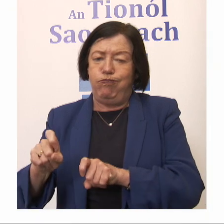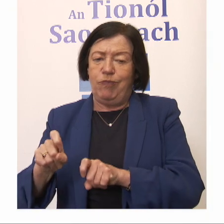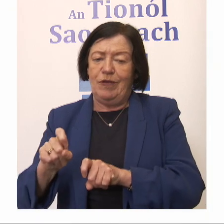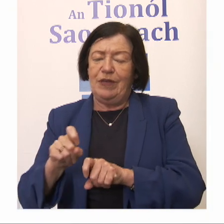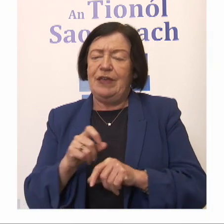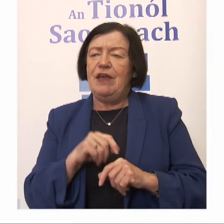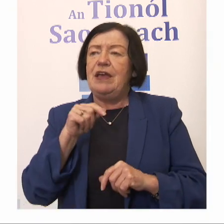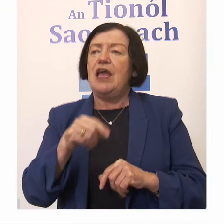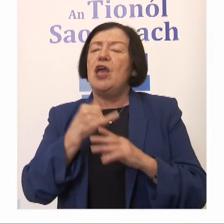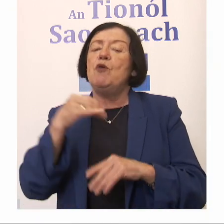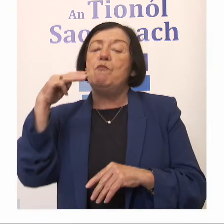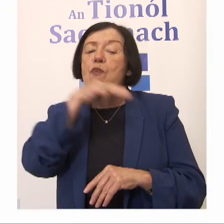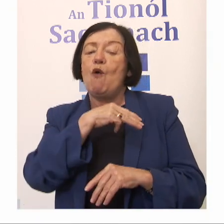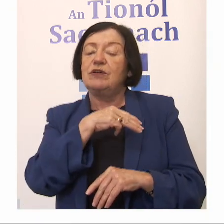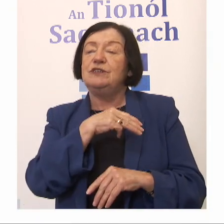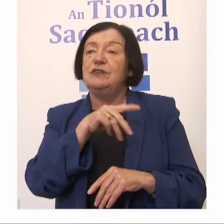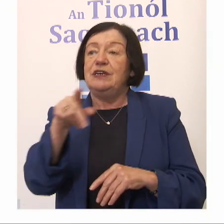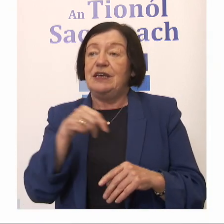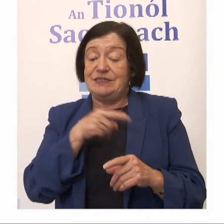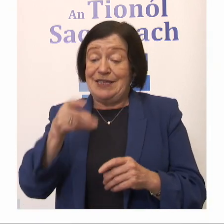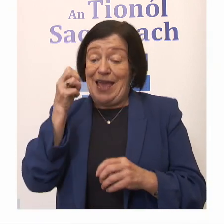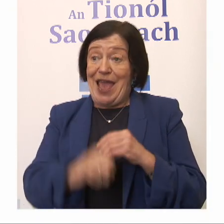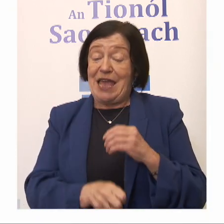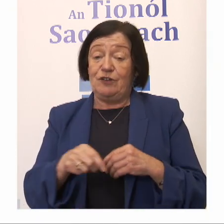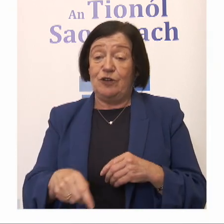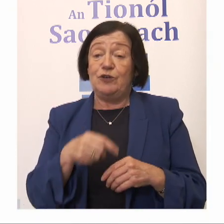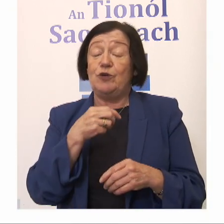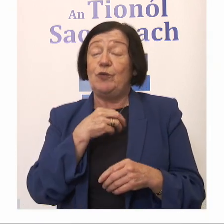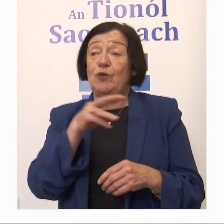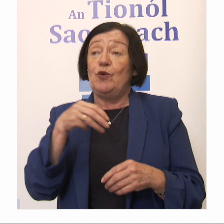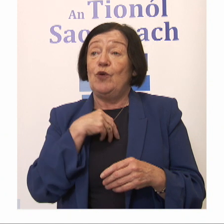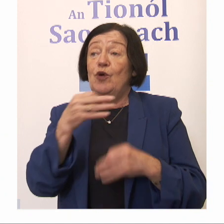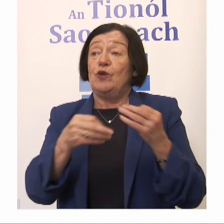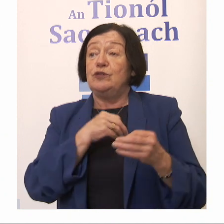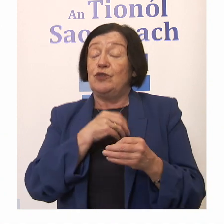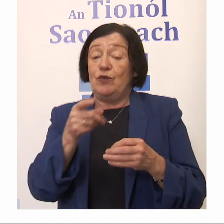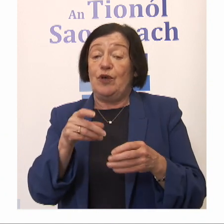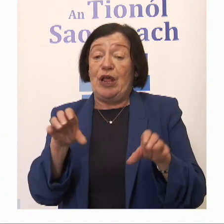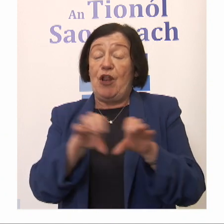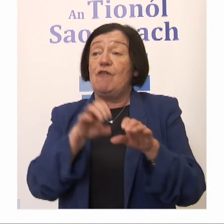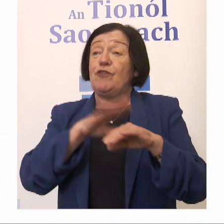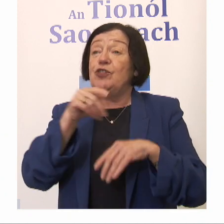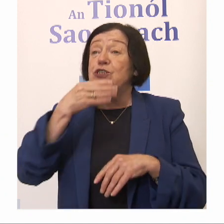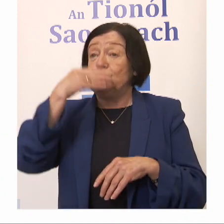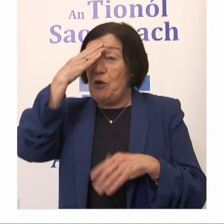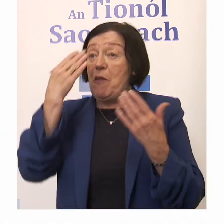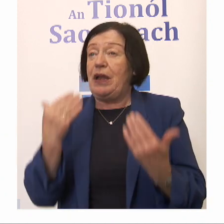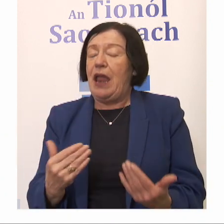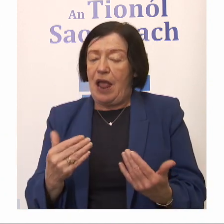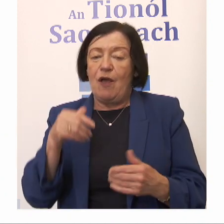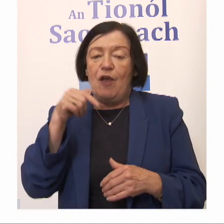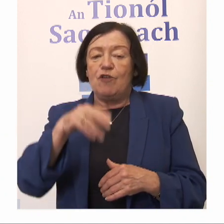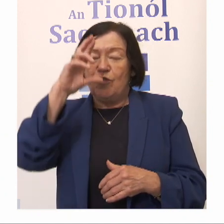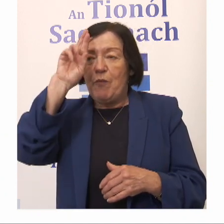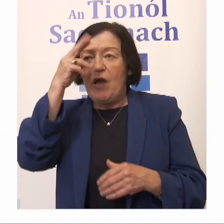And it's just I think it's important as this concluding session, because we are going into a recess now for the summer to remind ourselves of why